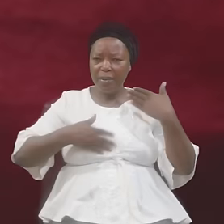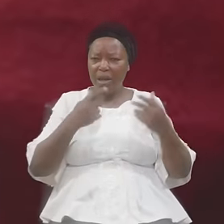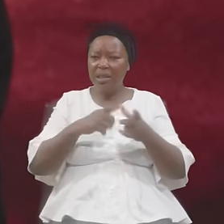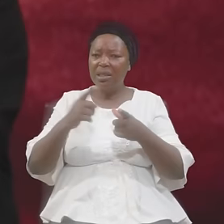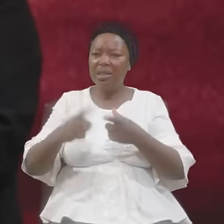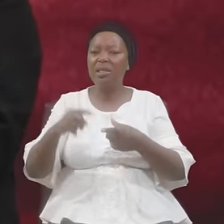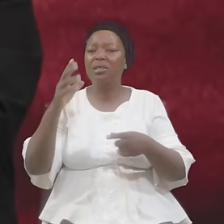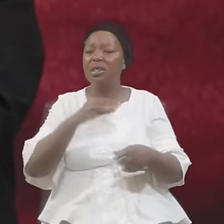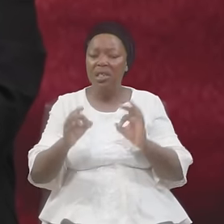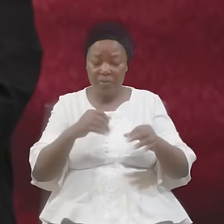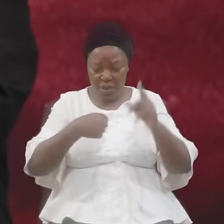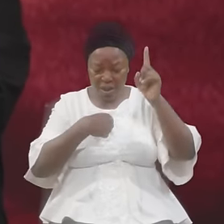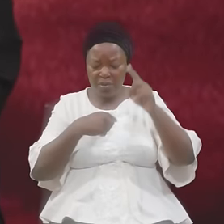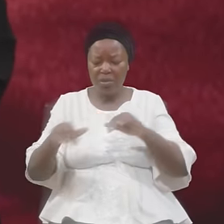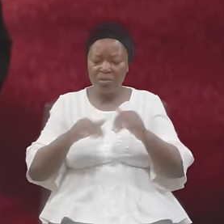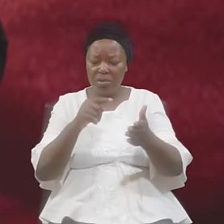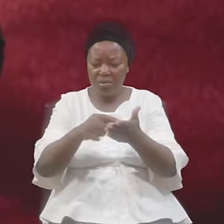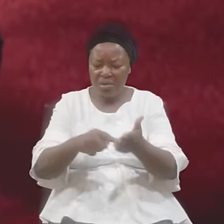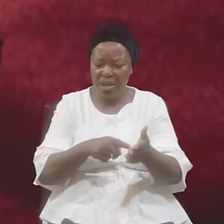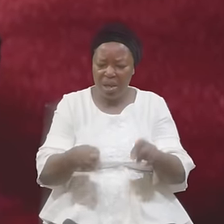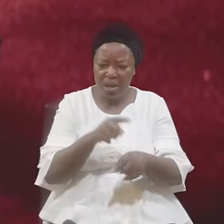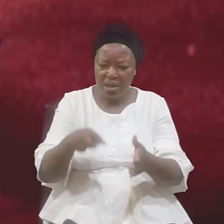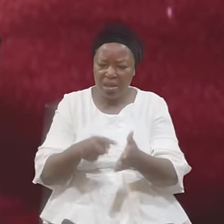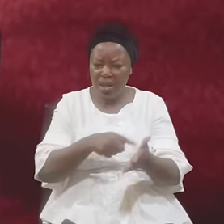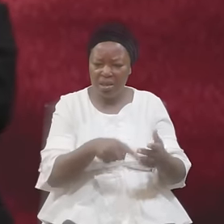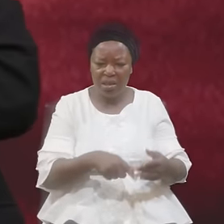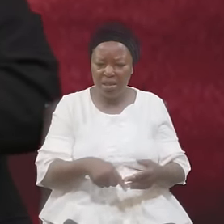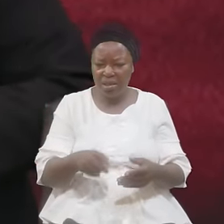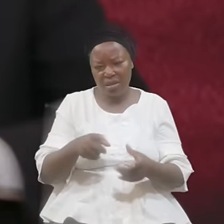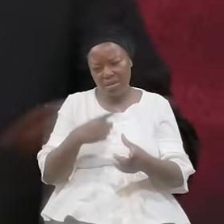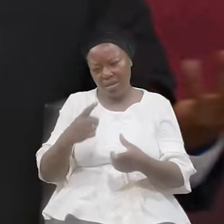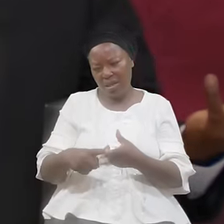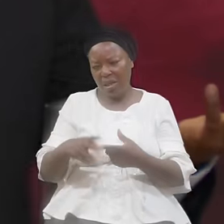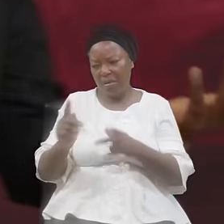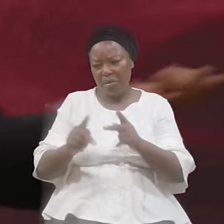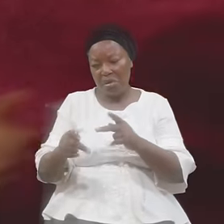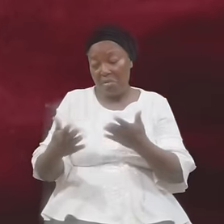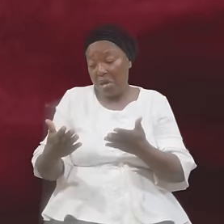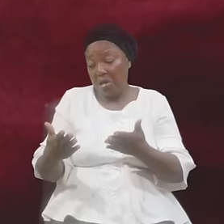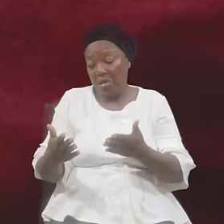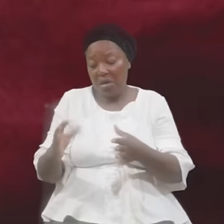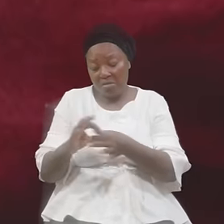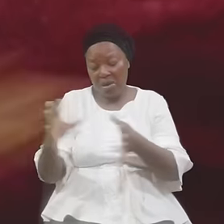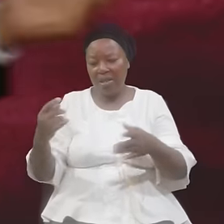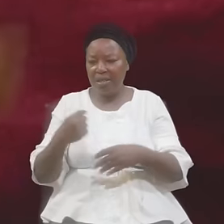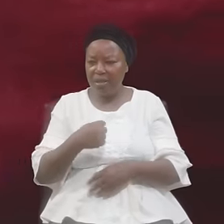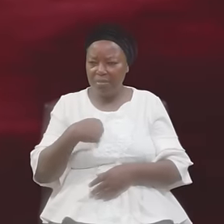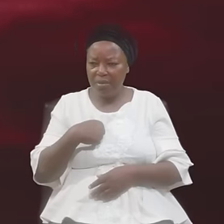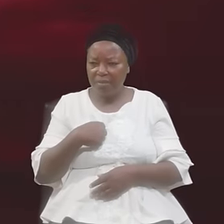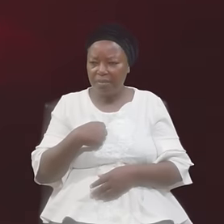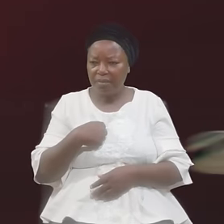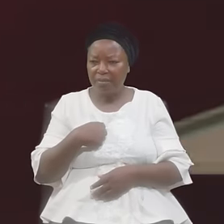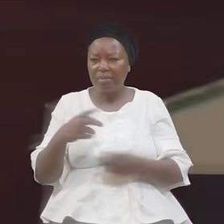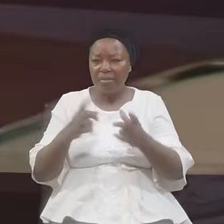like this, like this Then The people at table Release me They came